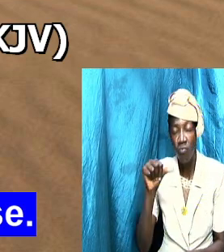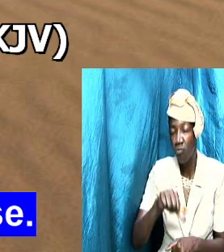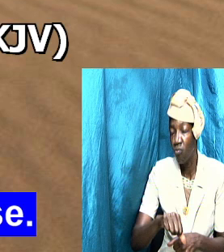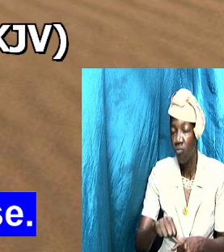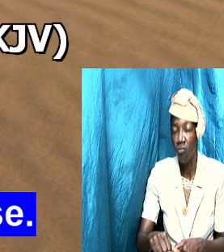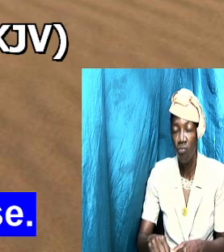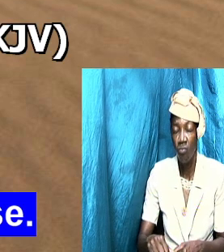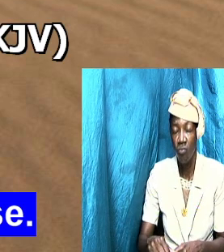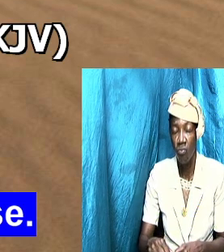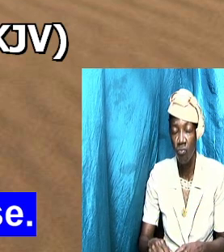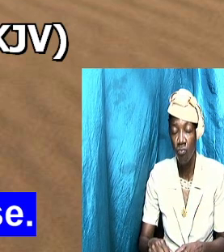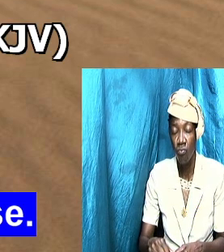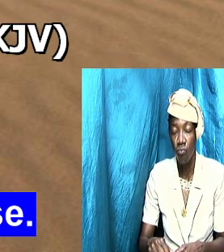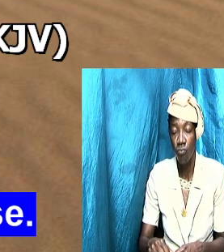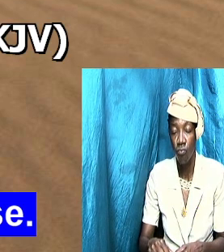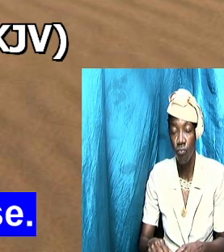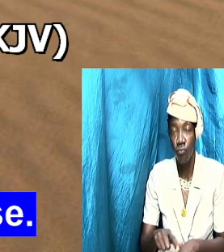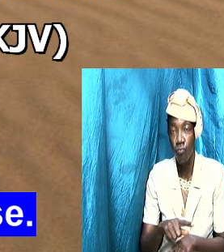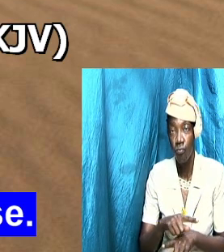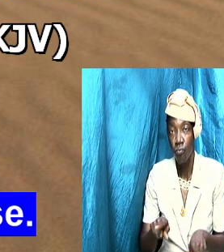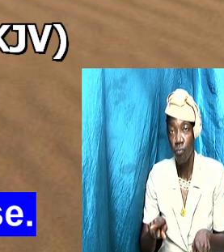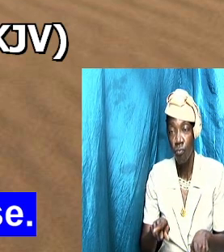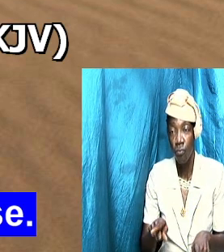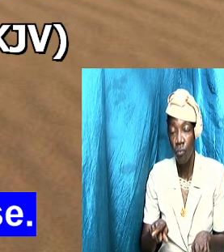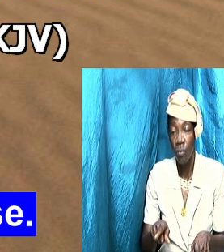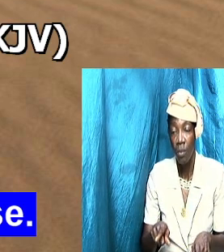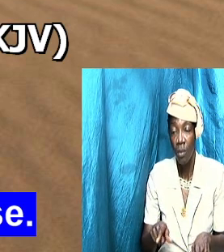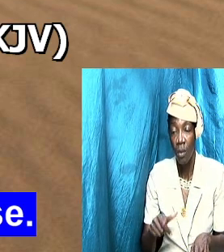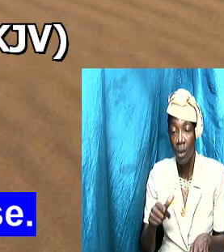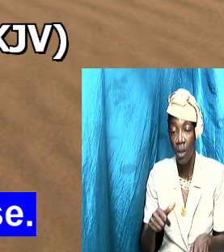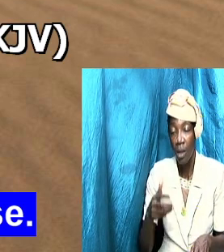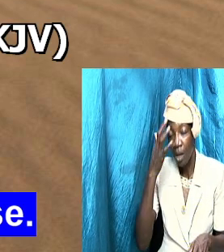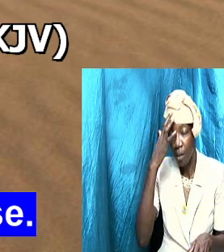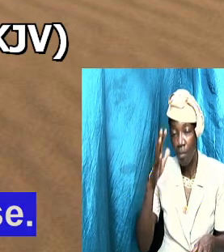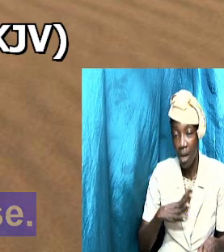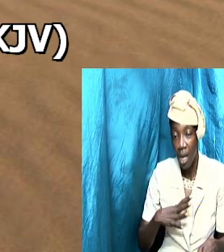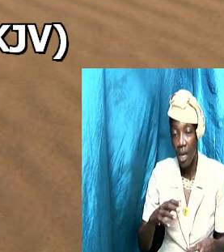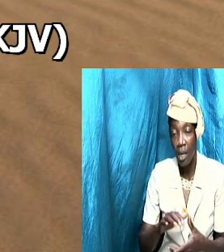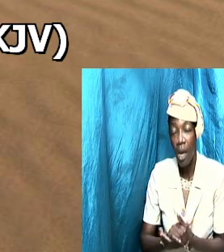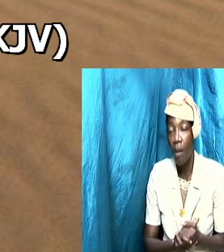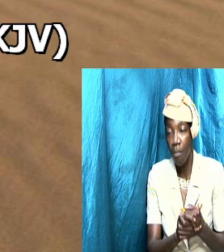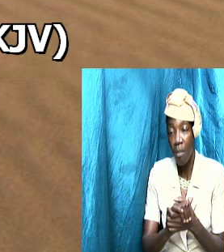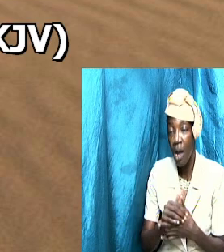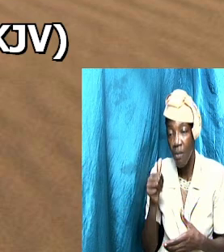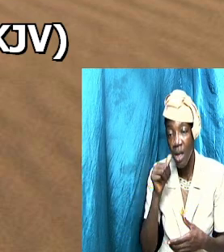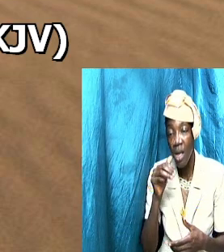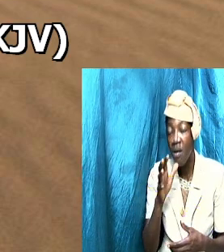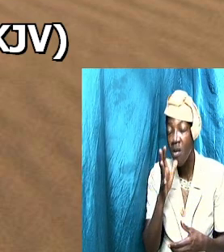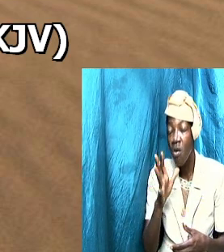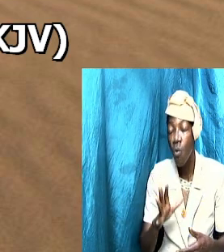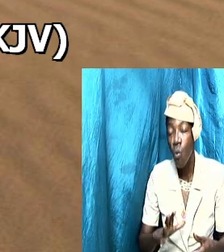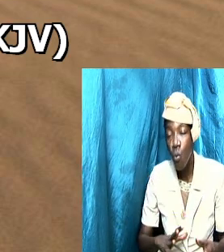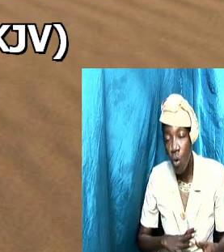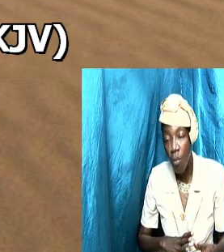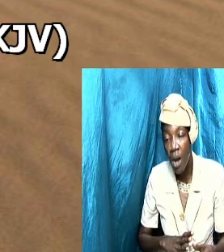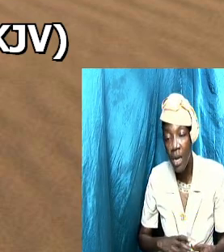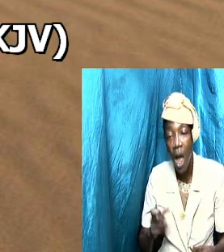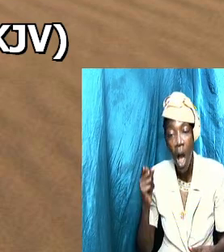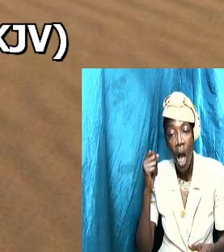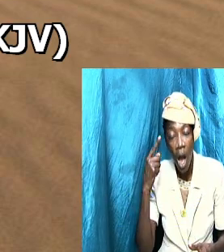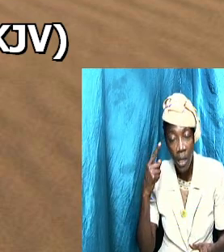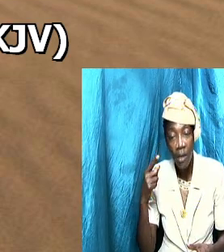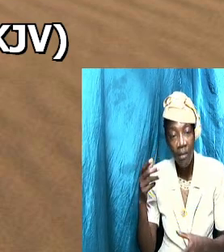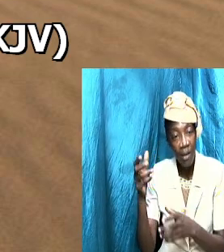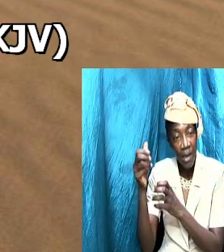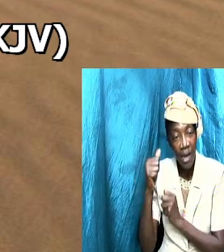is a woman that every man must get married to and so understand and accept